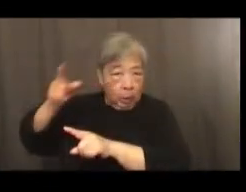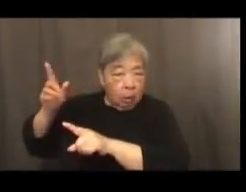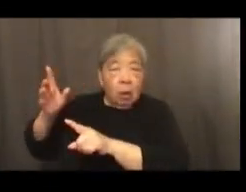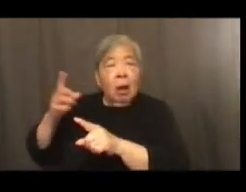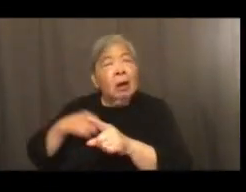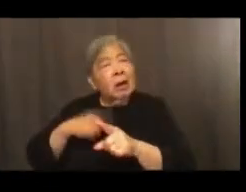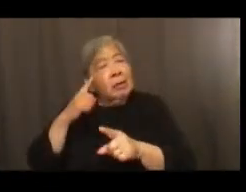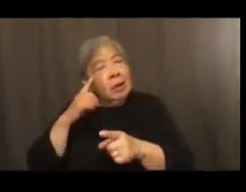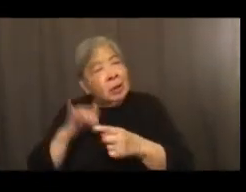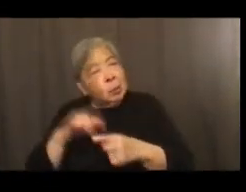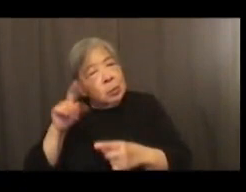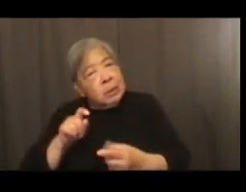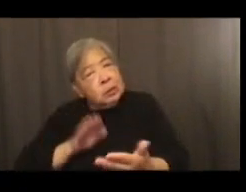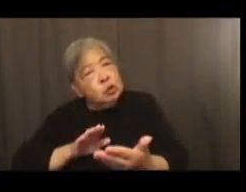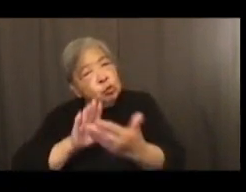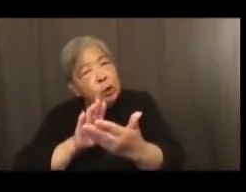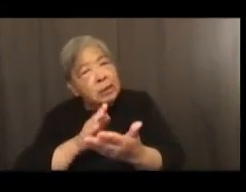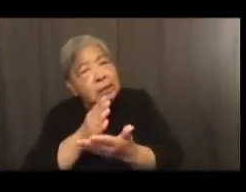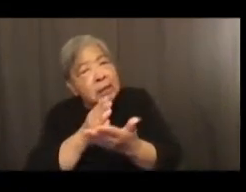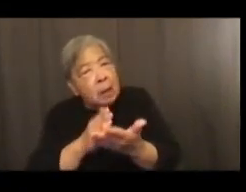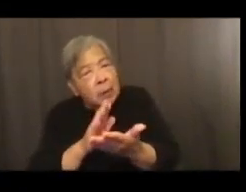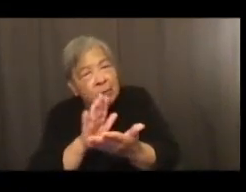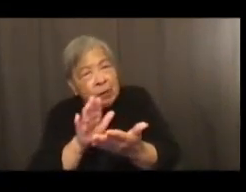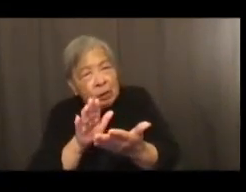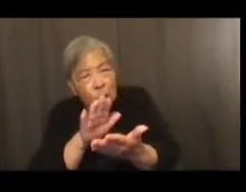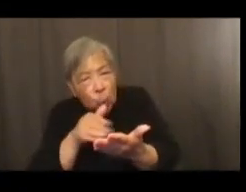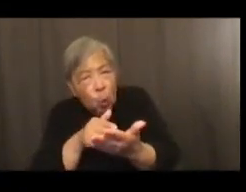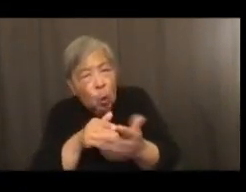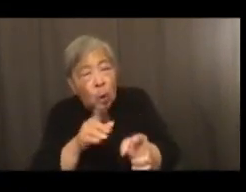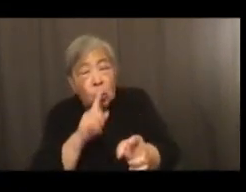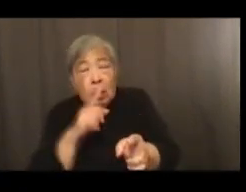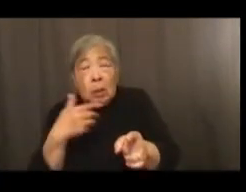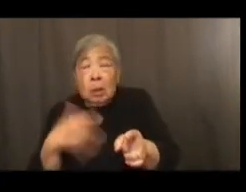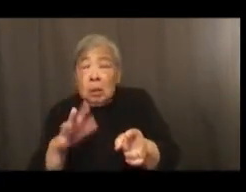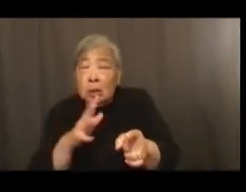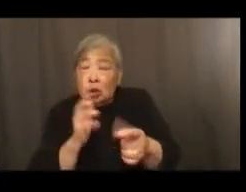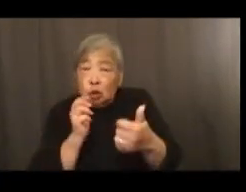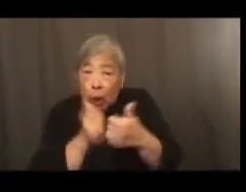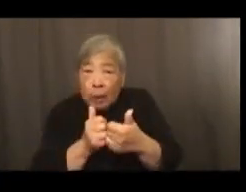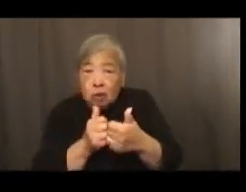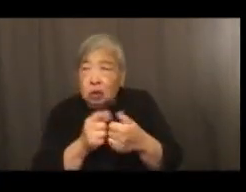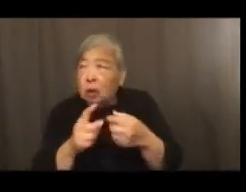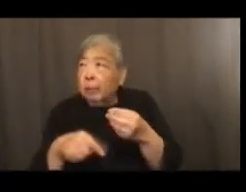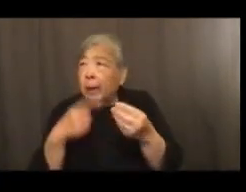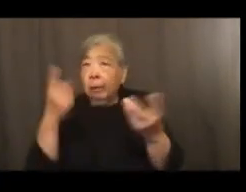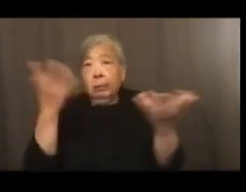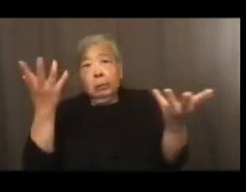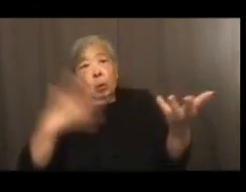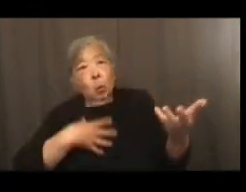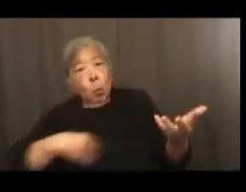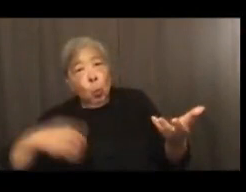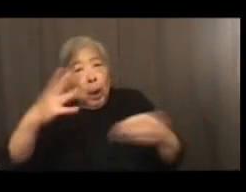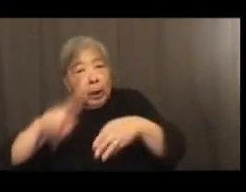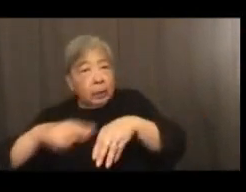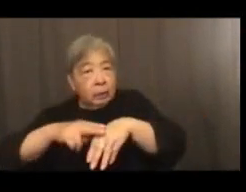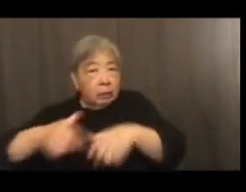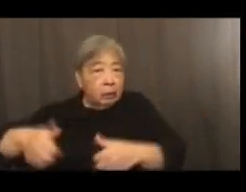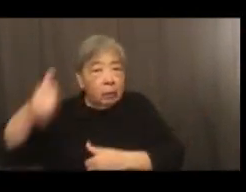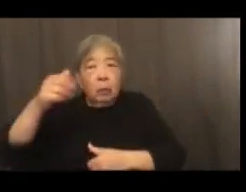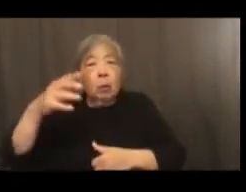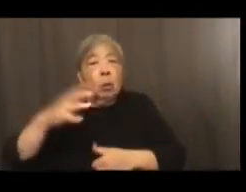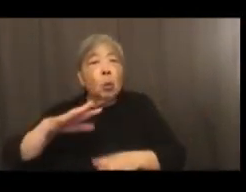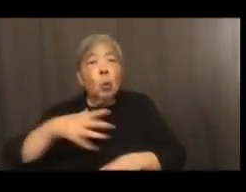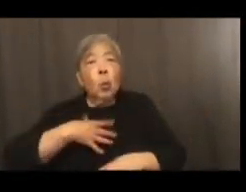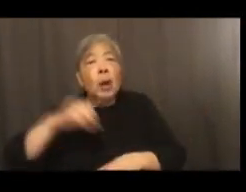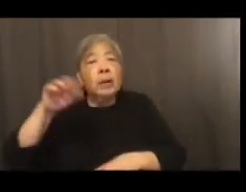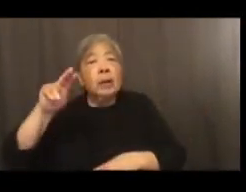phenomenally challenging roadblocks to that white nationalism, obviously. mean, going, going back to the subject